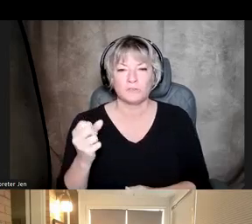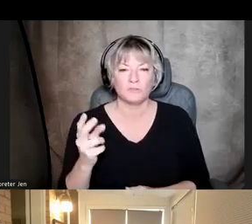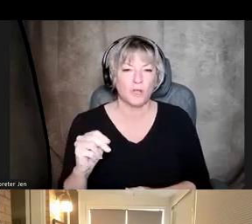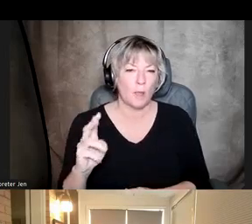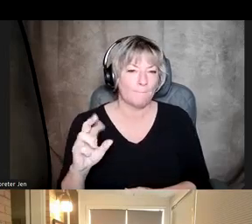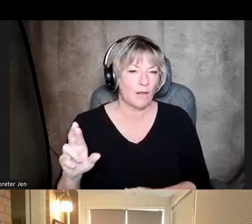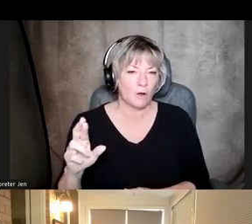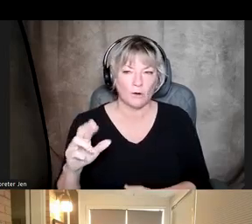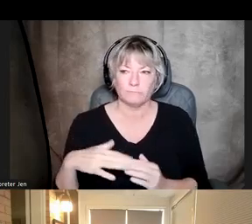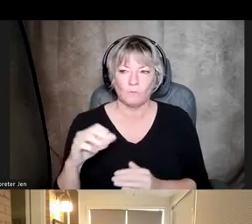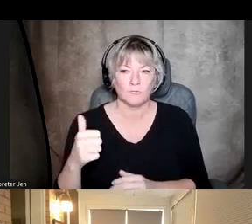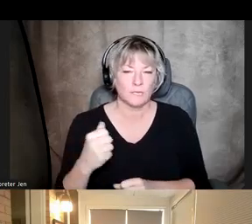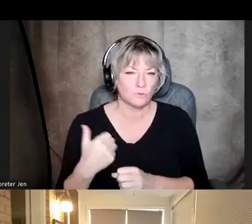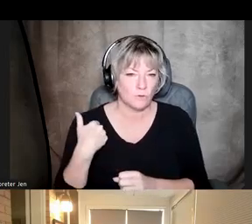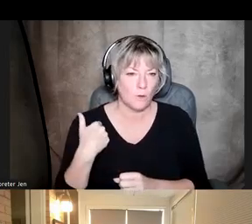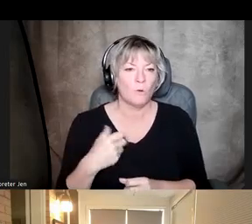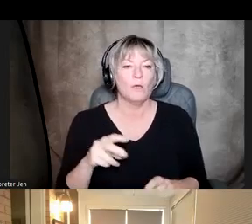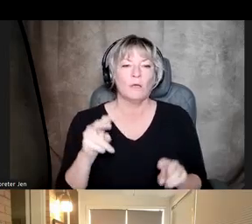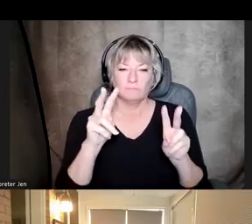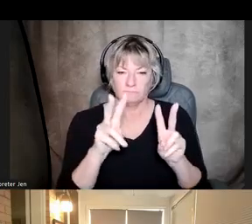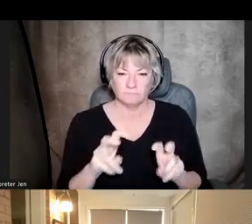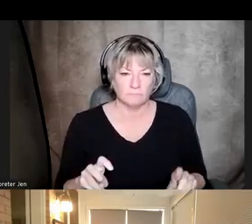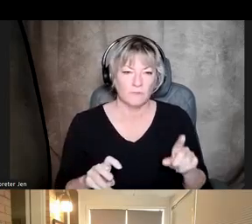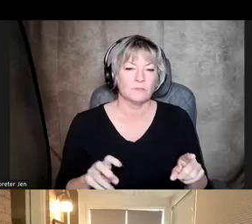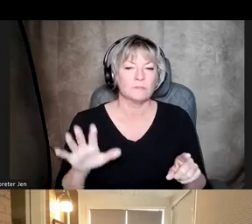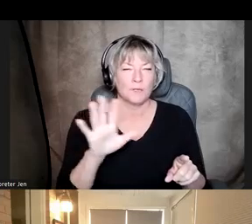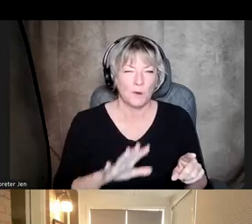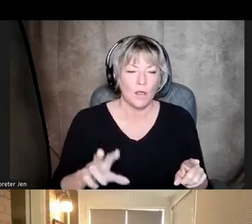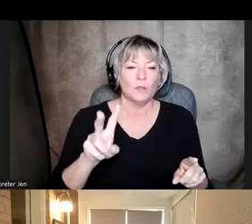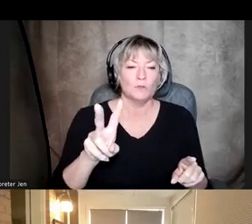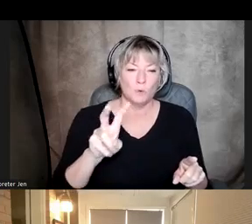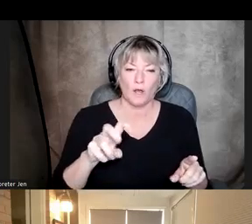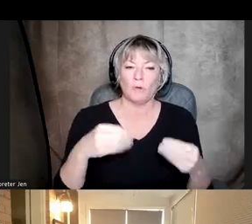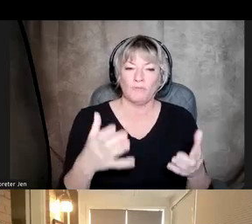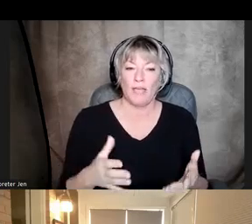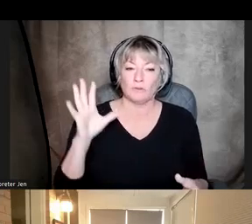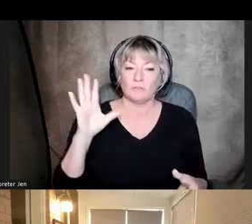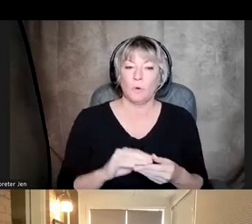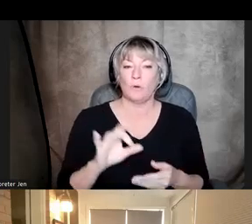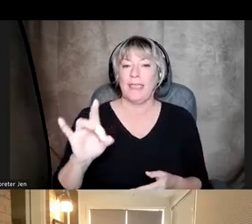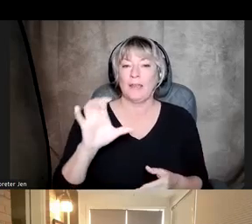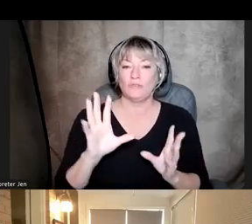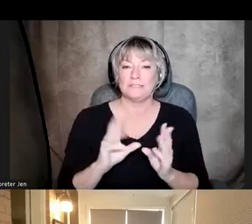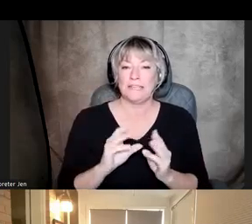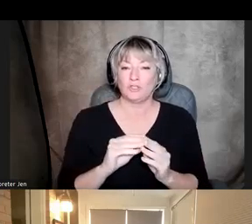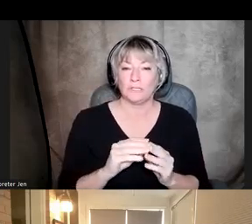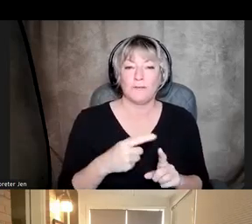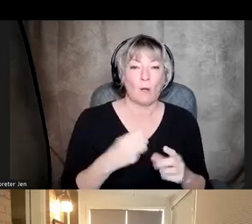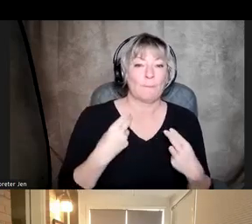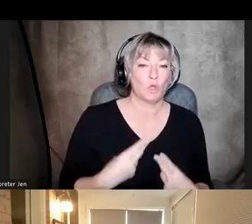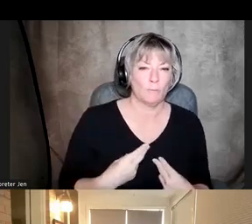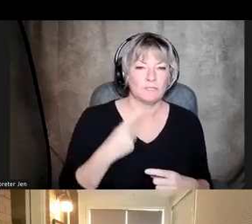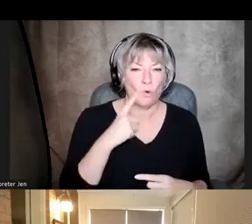years ago, looking at this is around 200 providers, 800 sessions that were coded by humans for empathy.